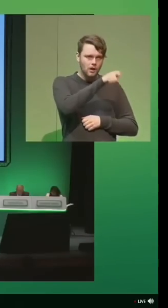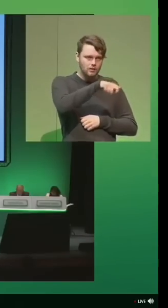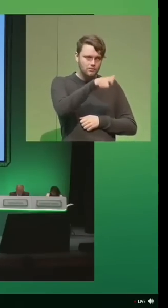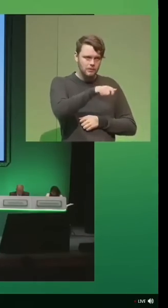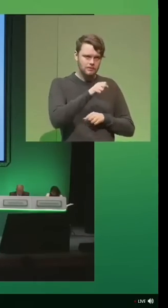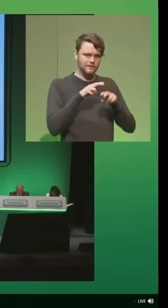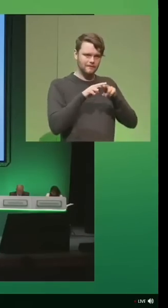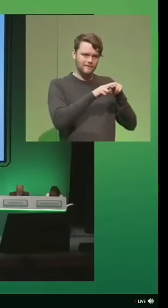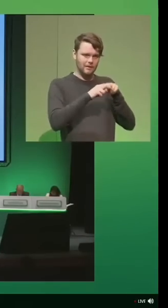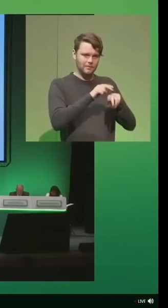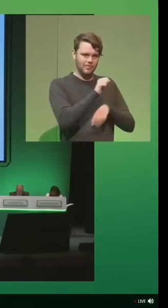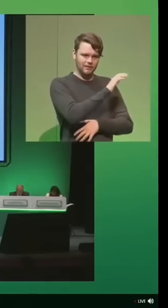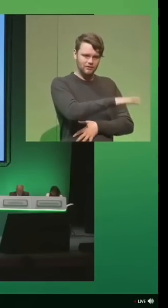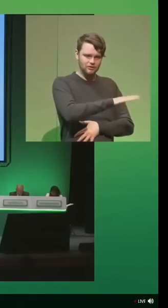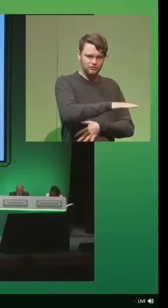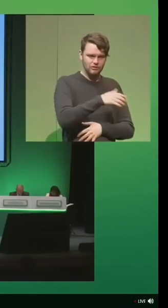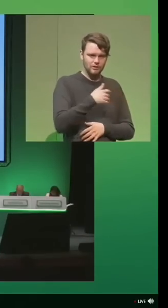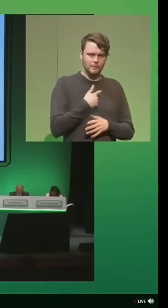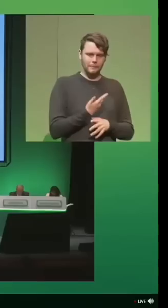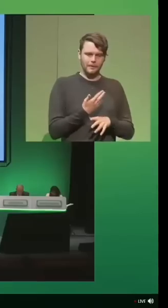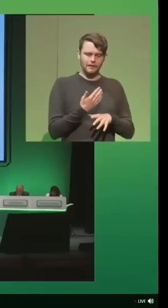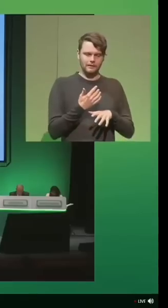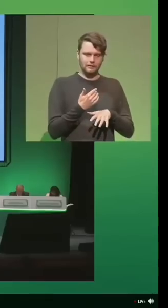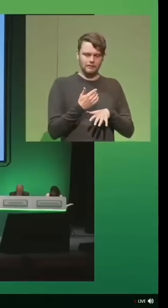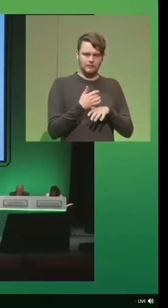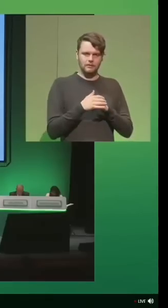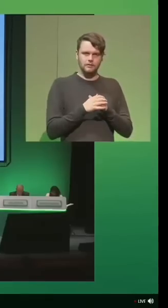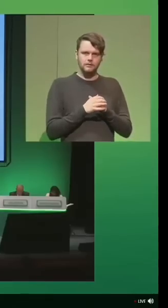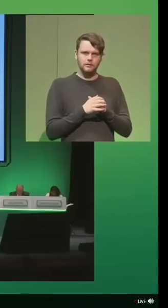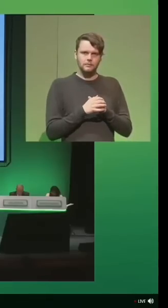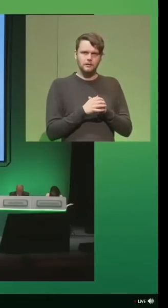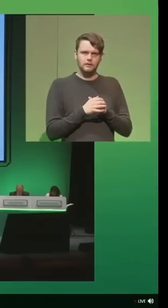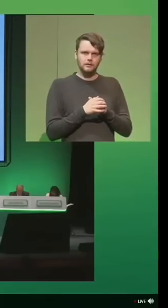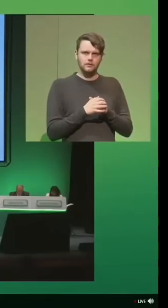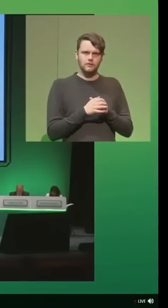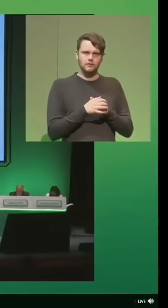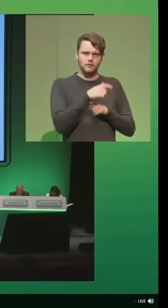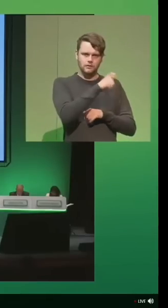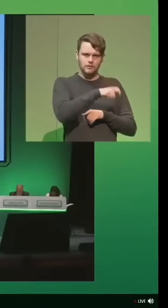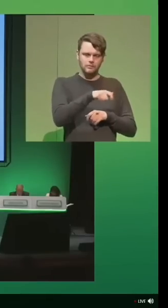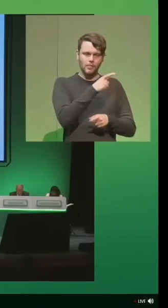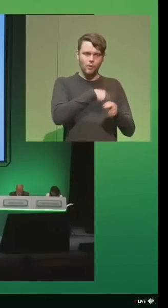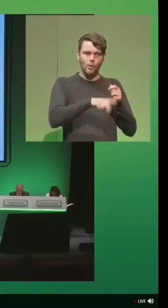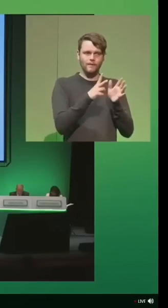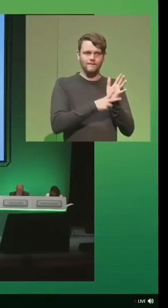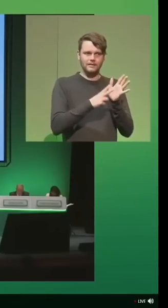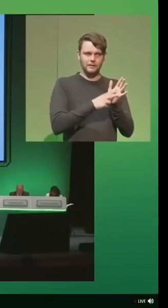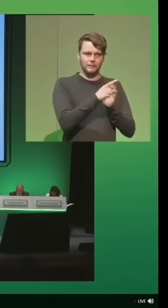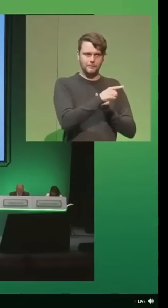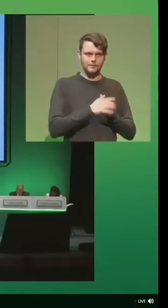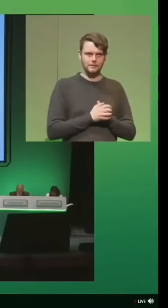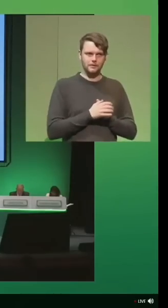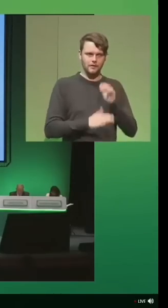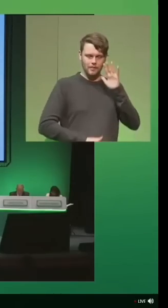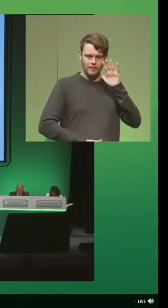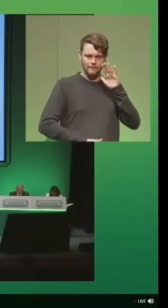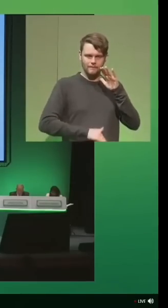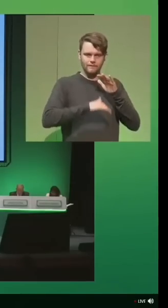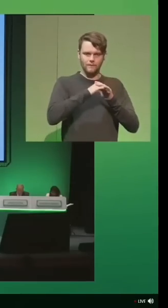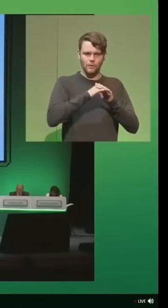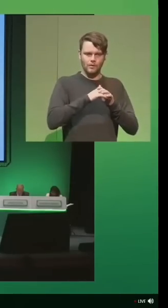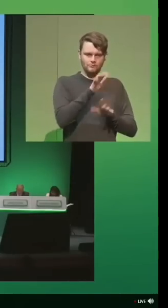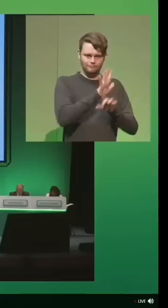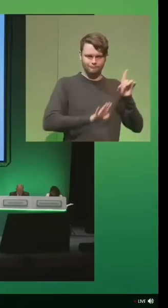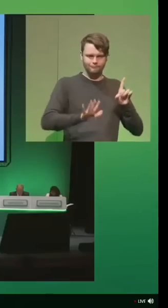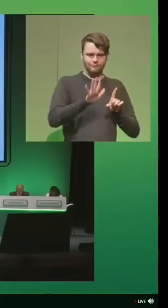and their children, also businesses, with their supply chain customers, are all victims. The whole country has paid